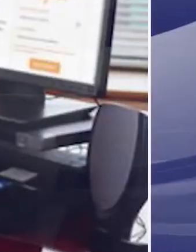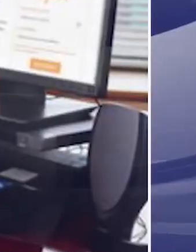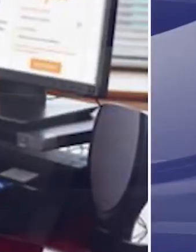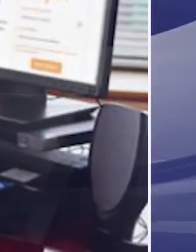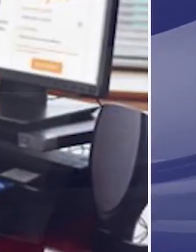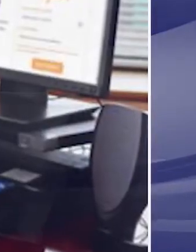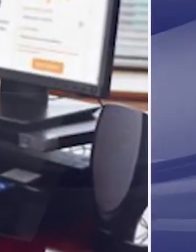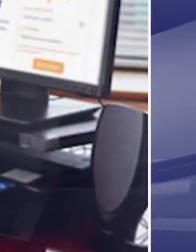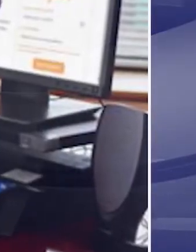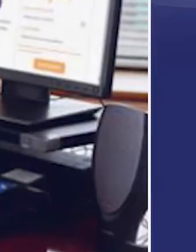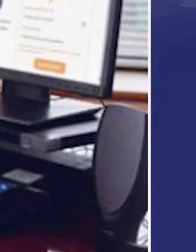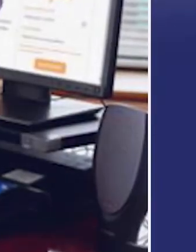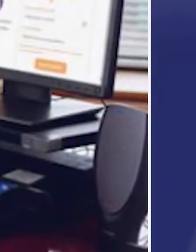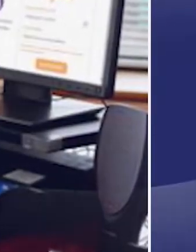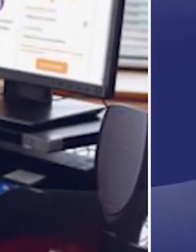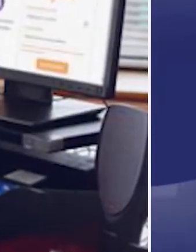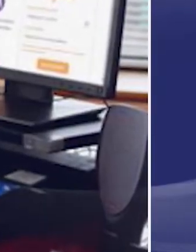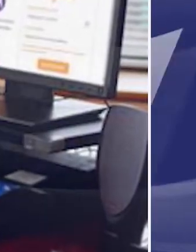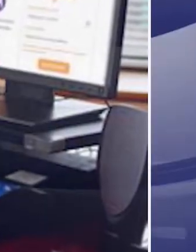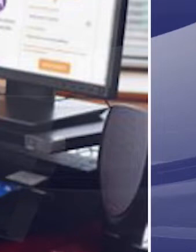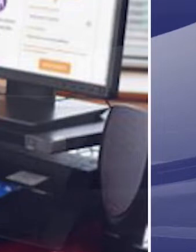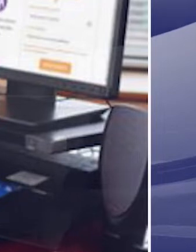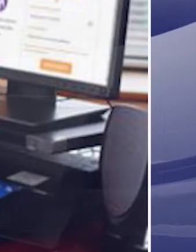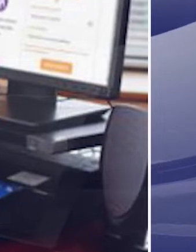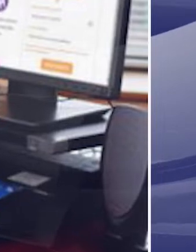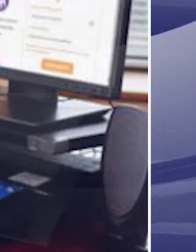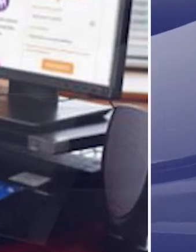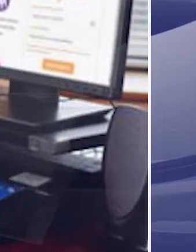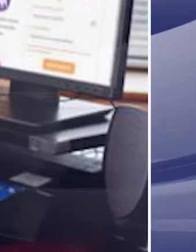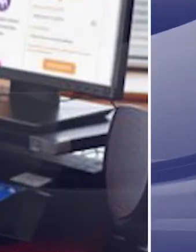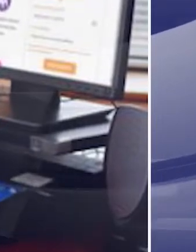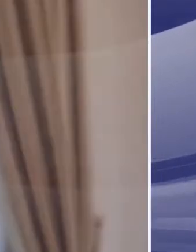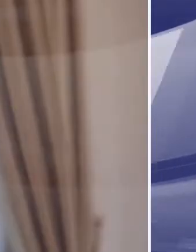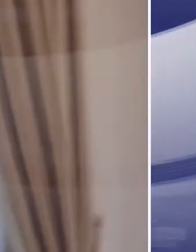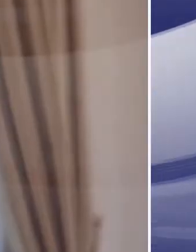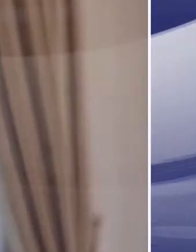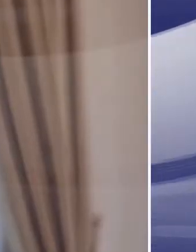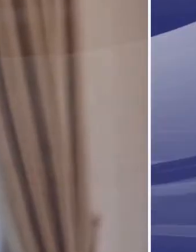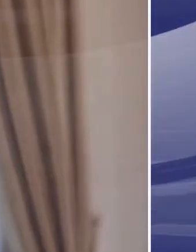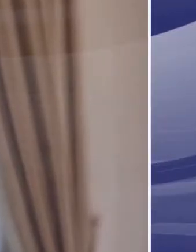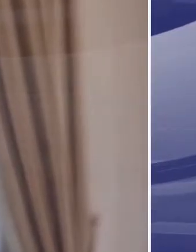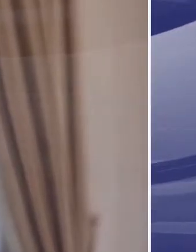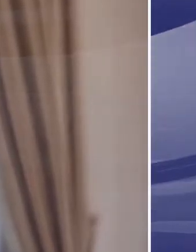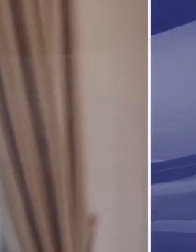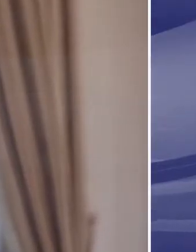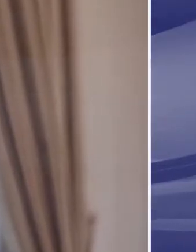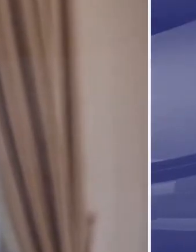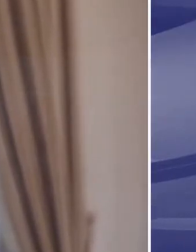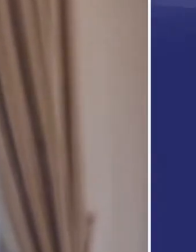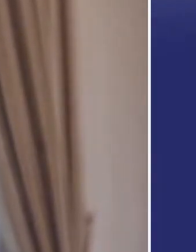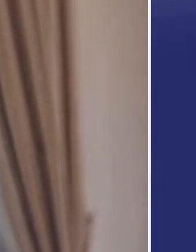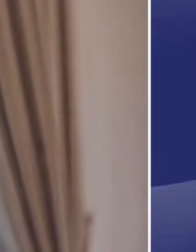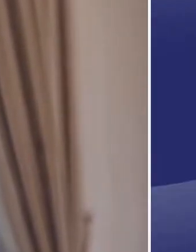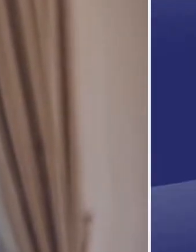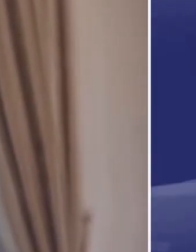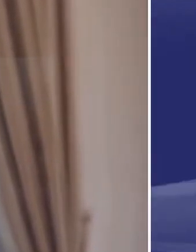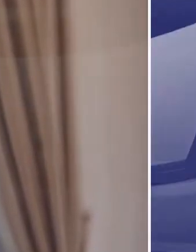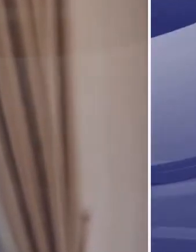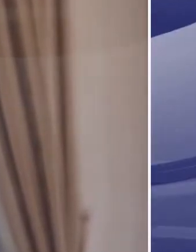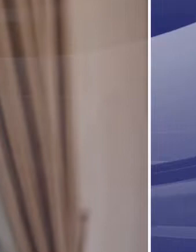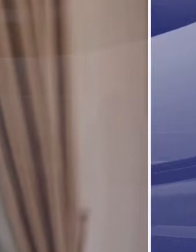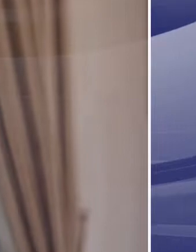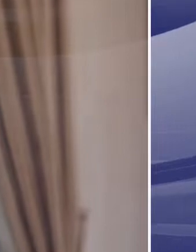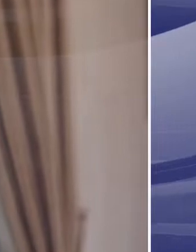Safety, priority for businesses allowed to reopen from tomorrow. All NAB home helpers cleared by the health